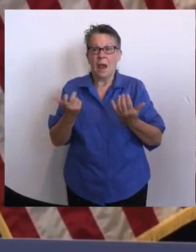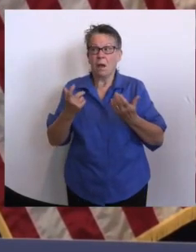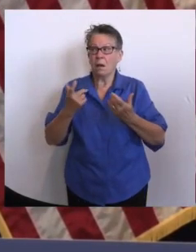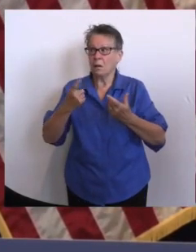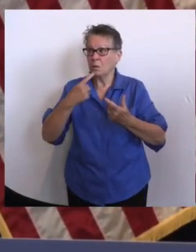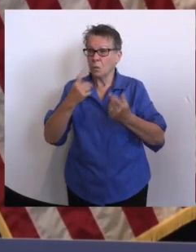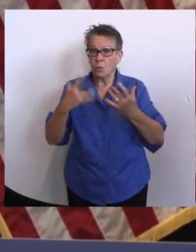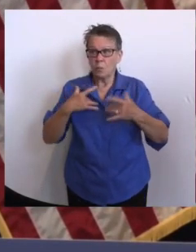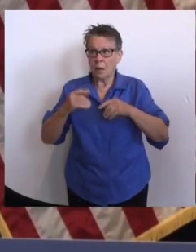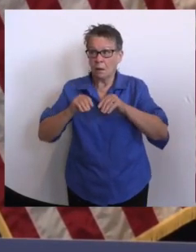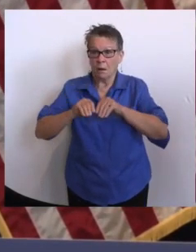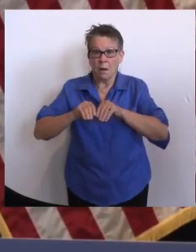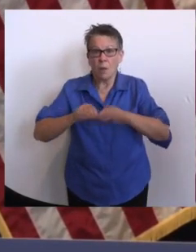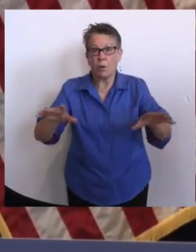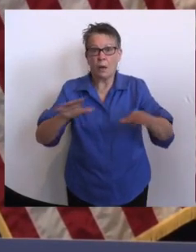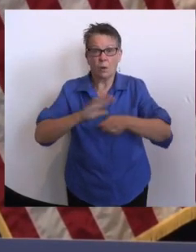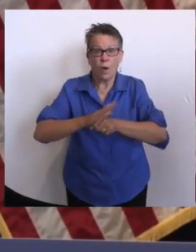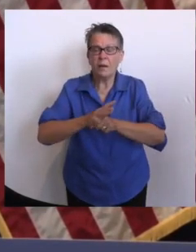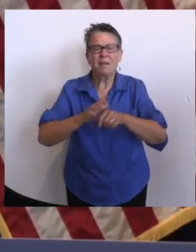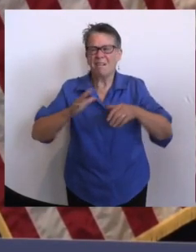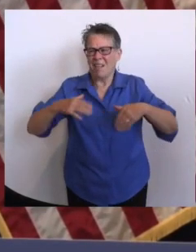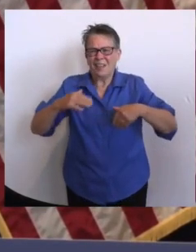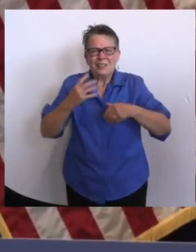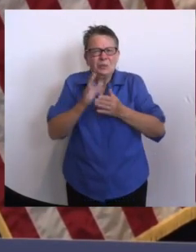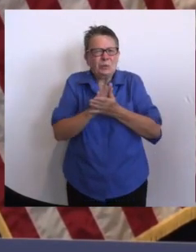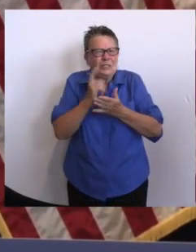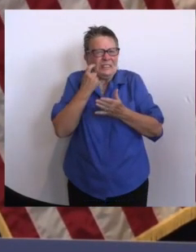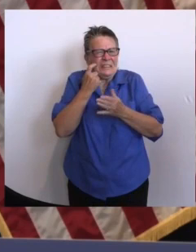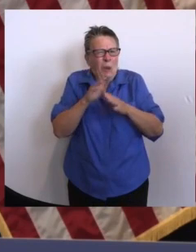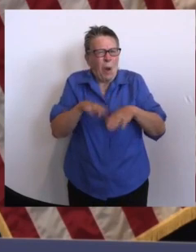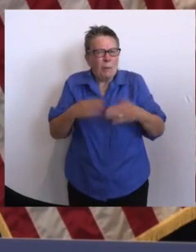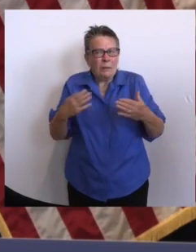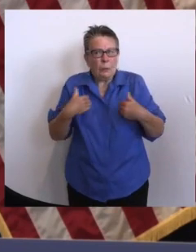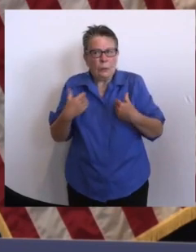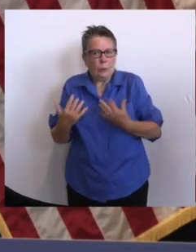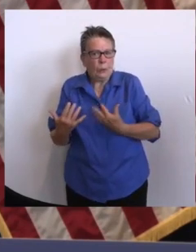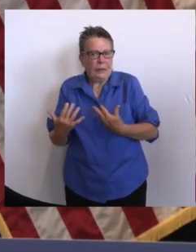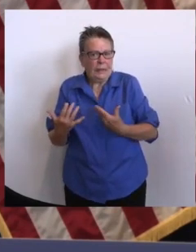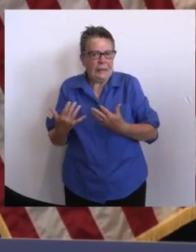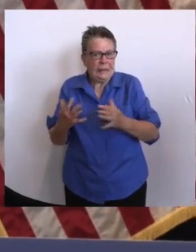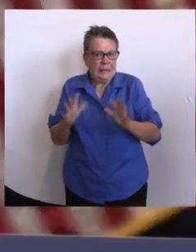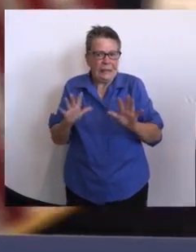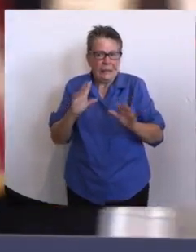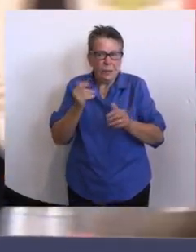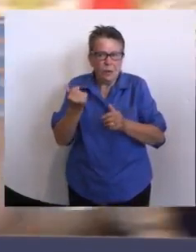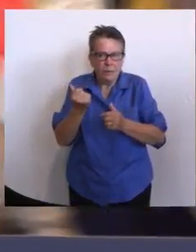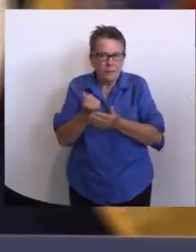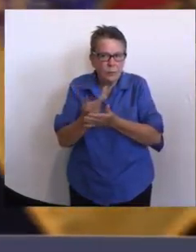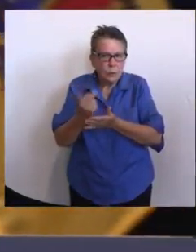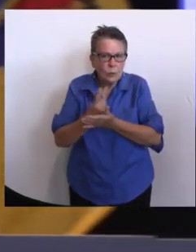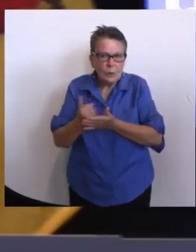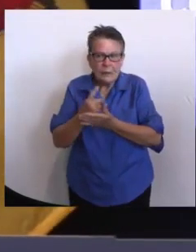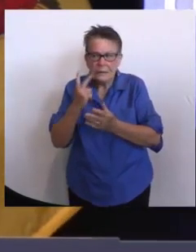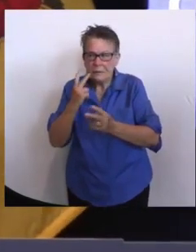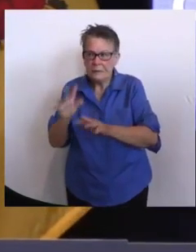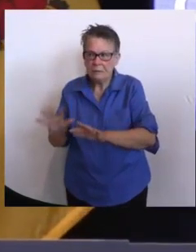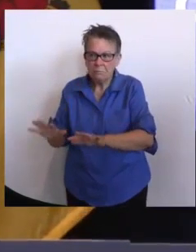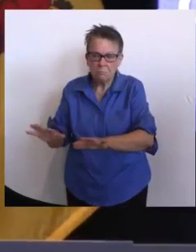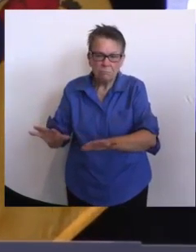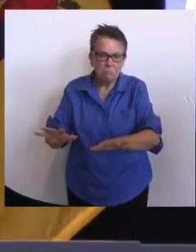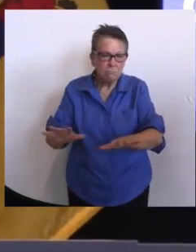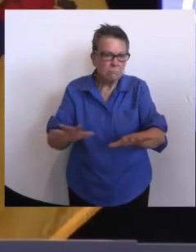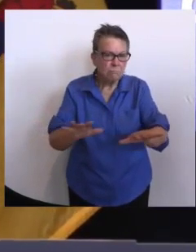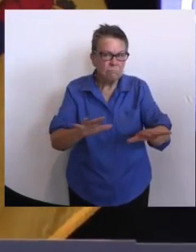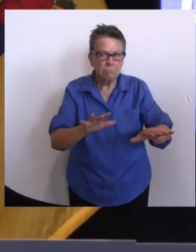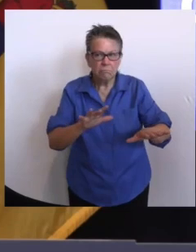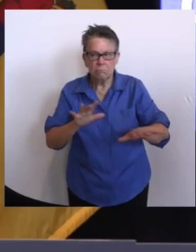experience, uh, before we put the dashboard up. So we have nothing to put on the dashboard right now. Uh, I'll, I'll jump, uh, before we